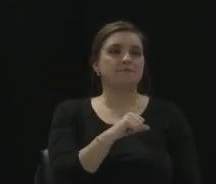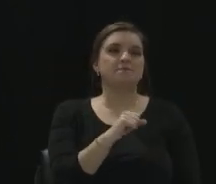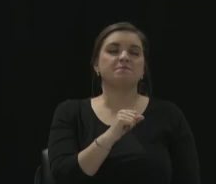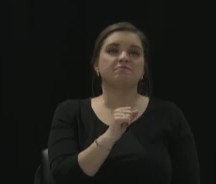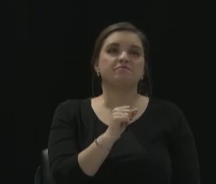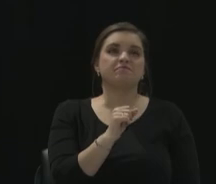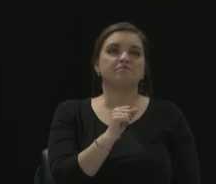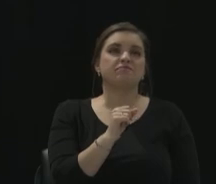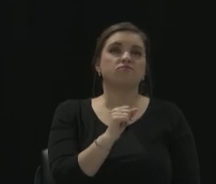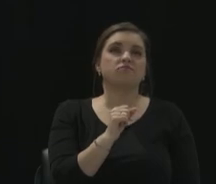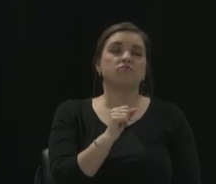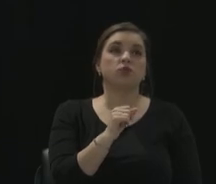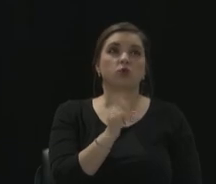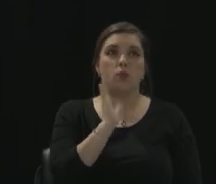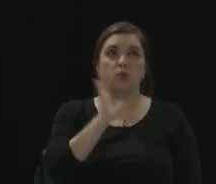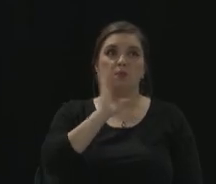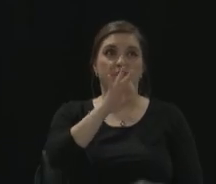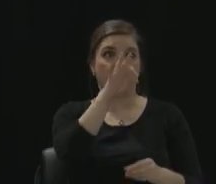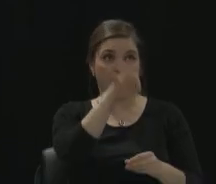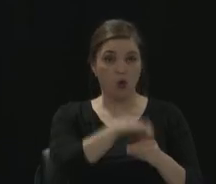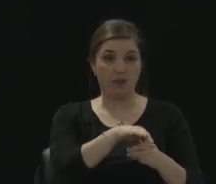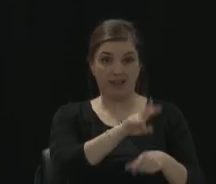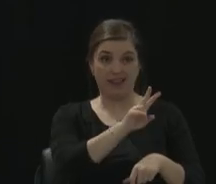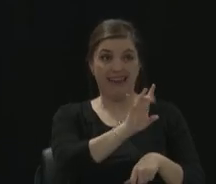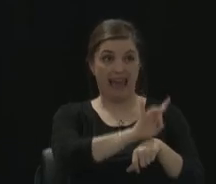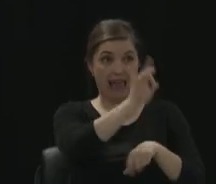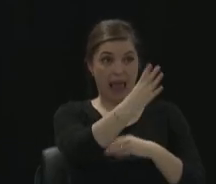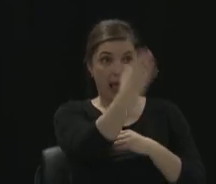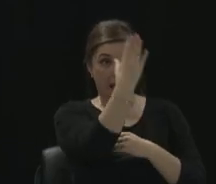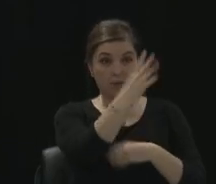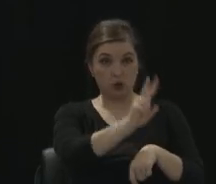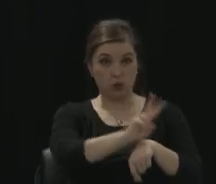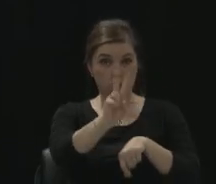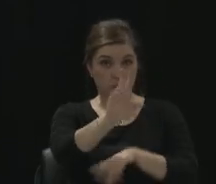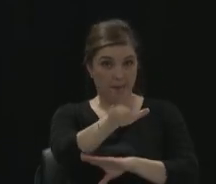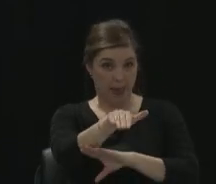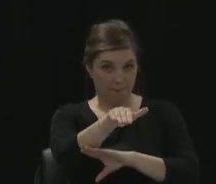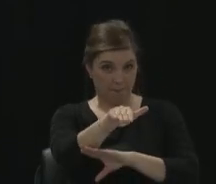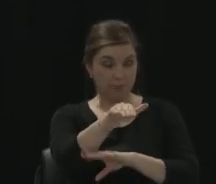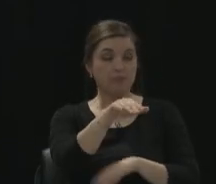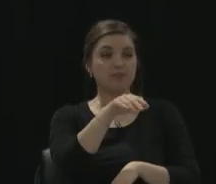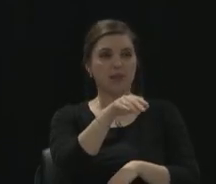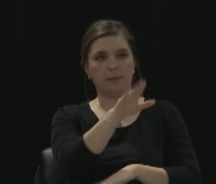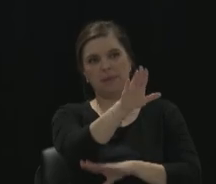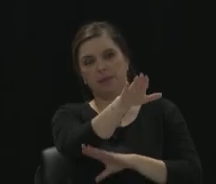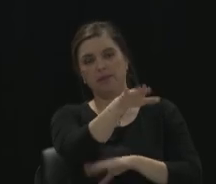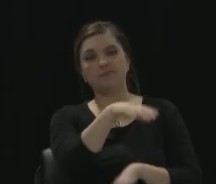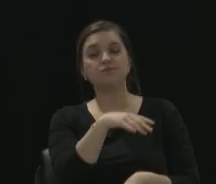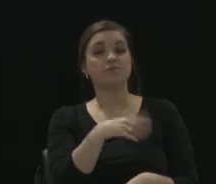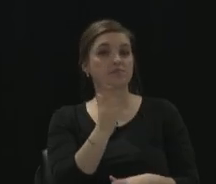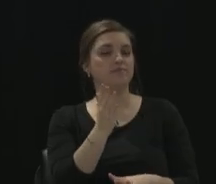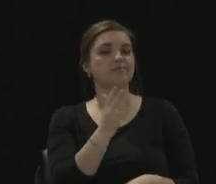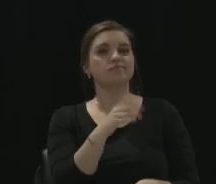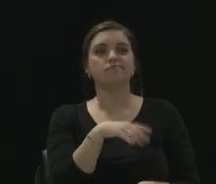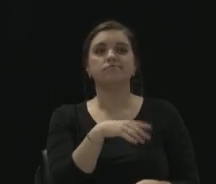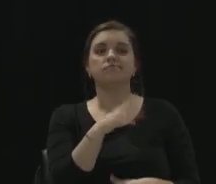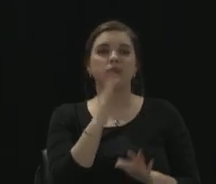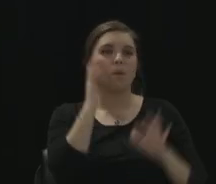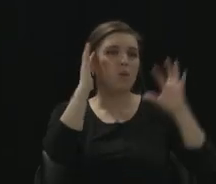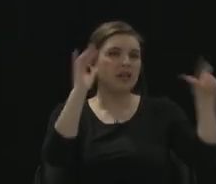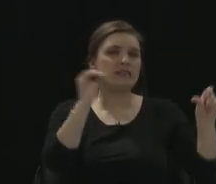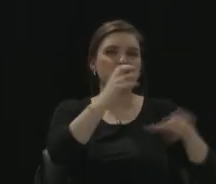sorry, it was 8 a.m. to 2 p.m. Right. And most, a lot of times in like a presidential year and even a governor's year race,